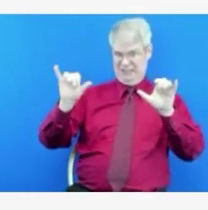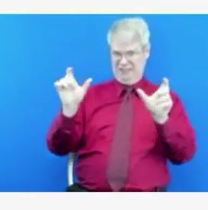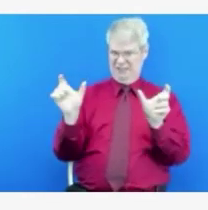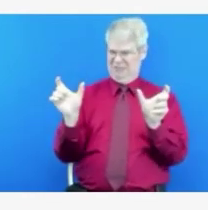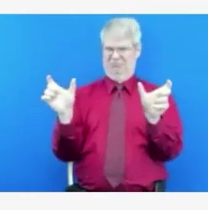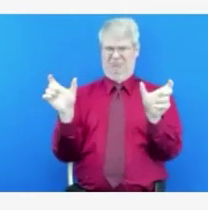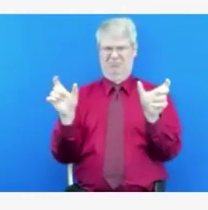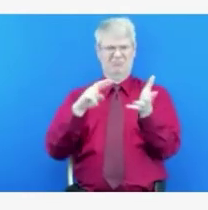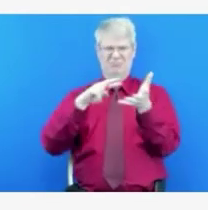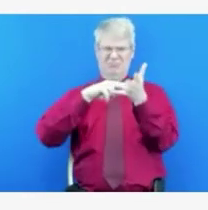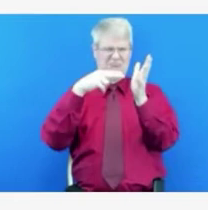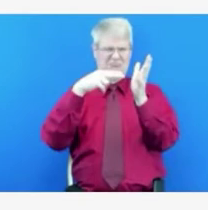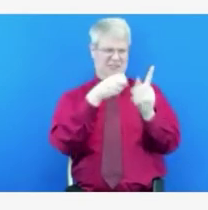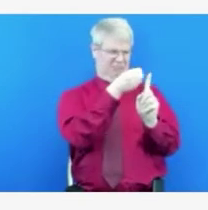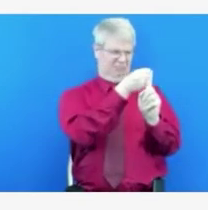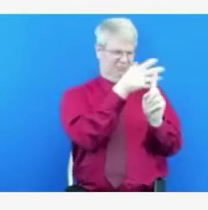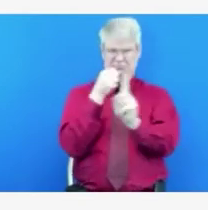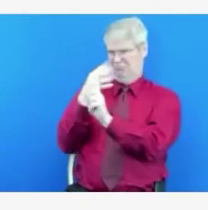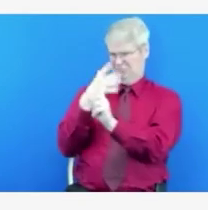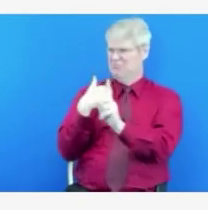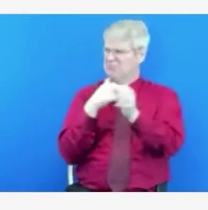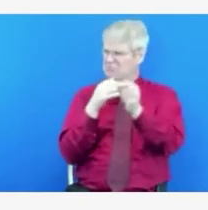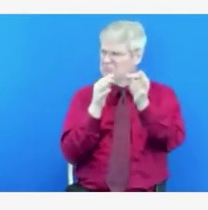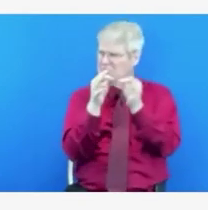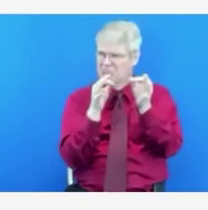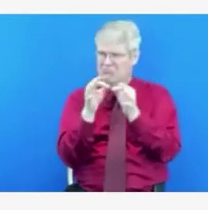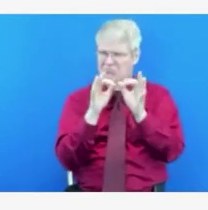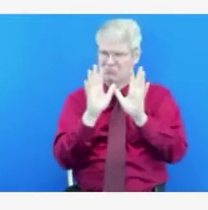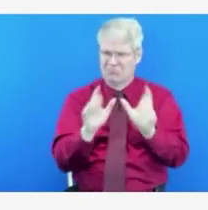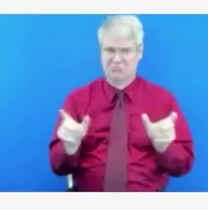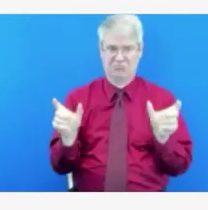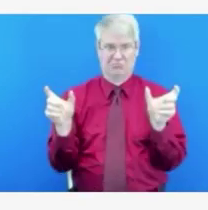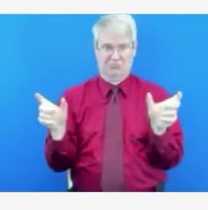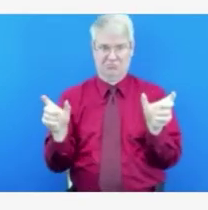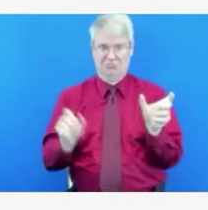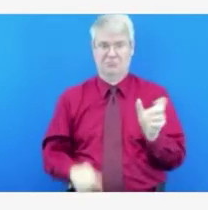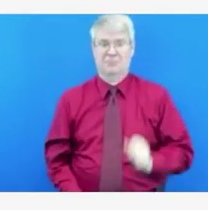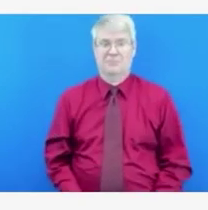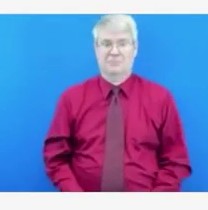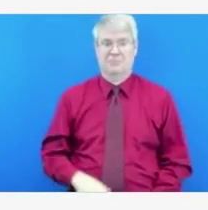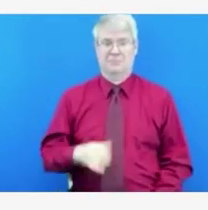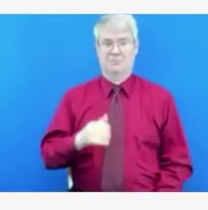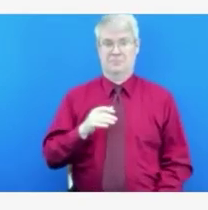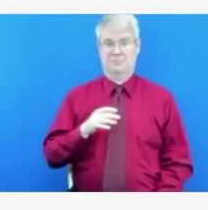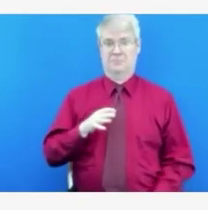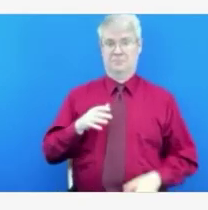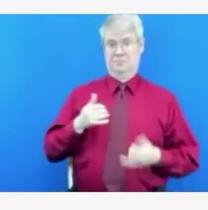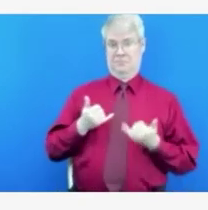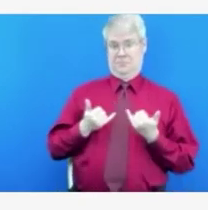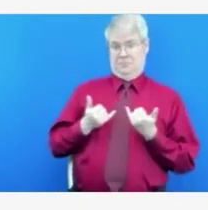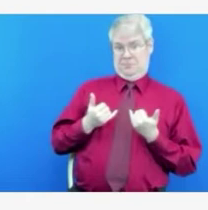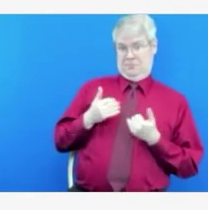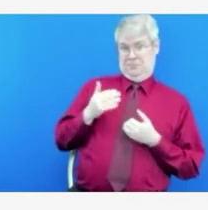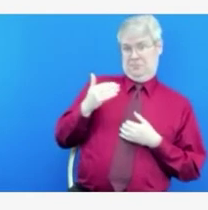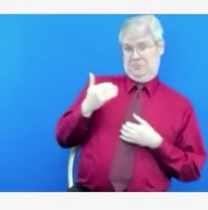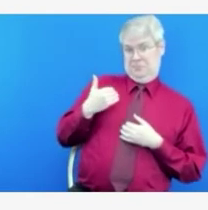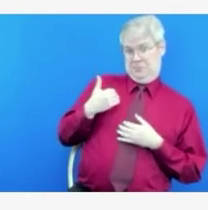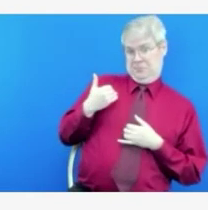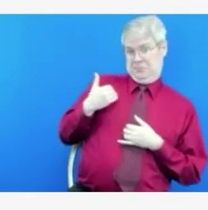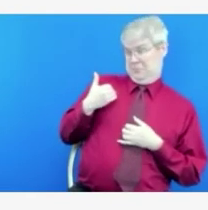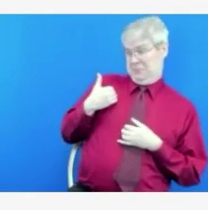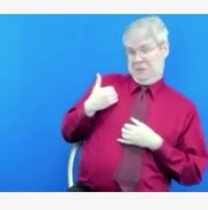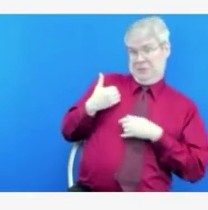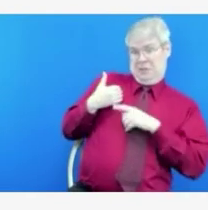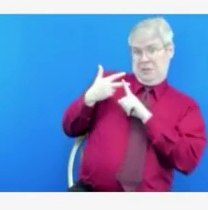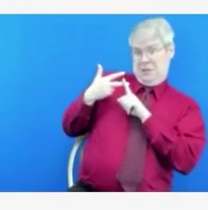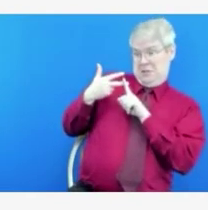time in three months, we've finally seen a small decline in COVID spread in our communities. This is not universal across